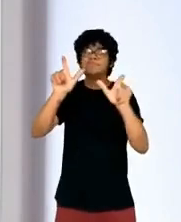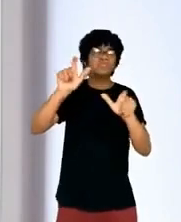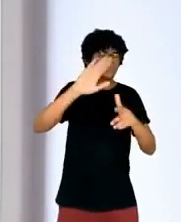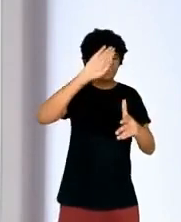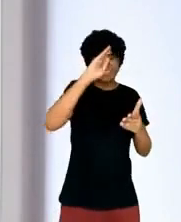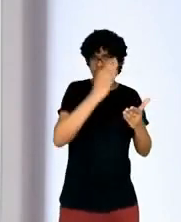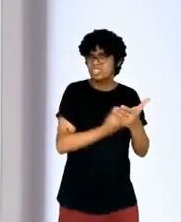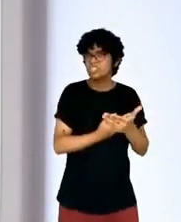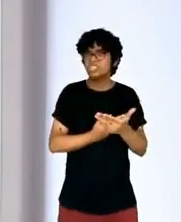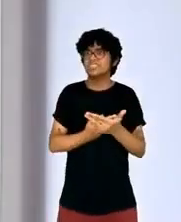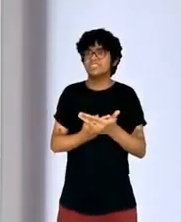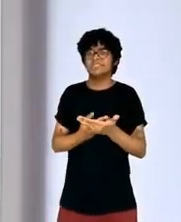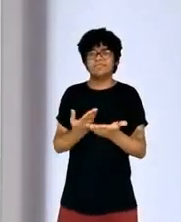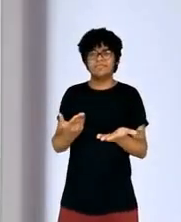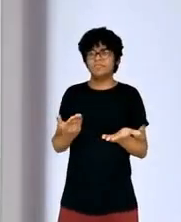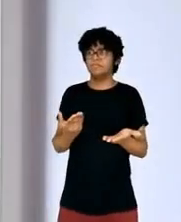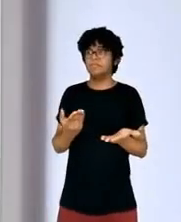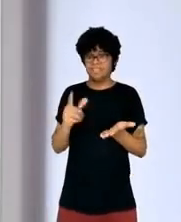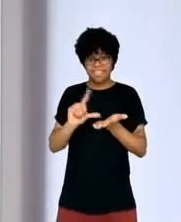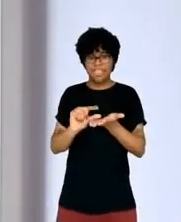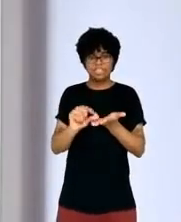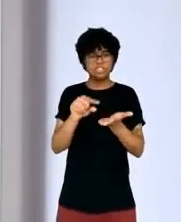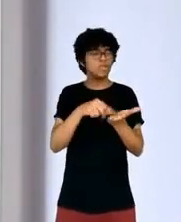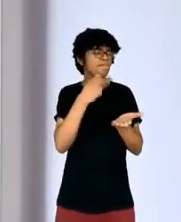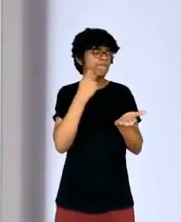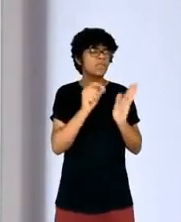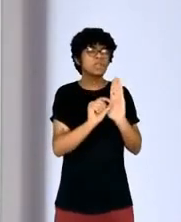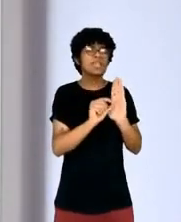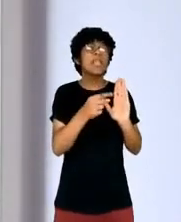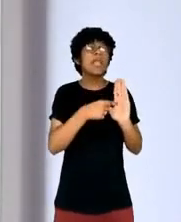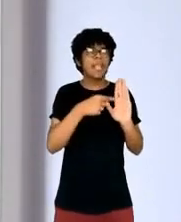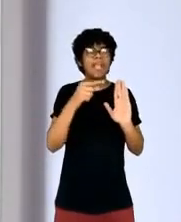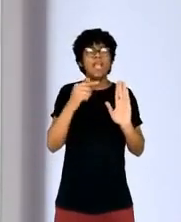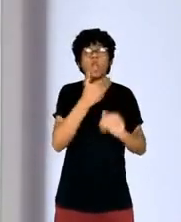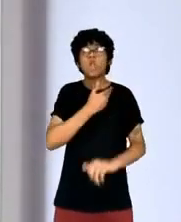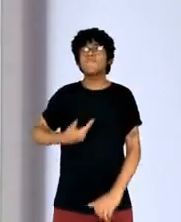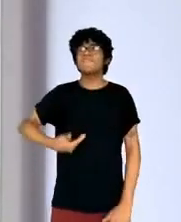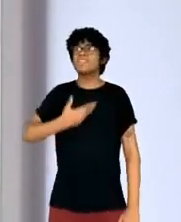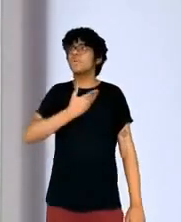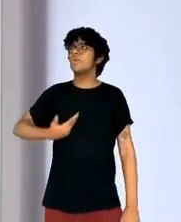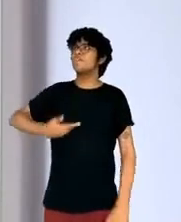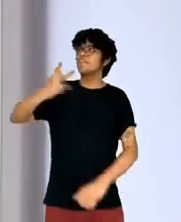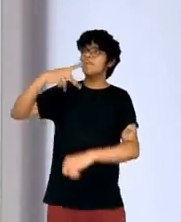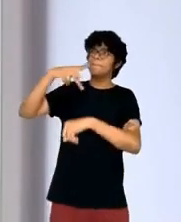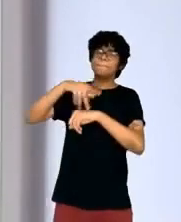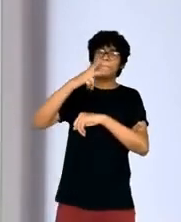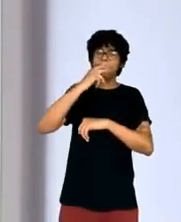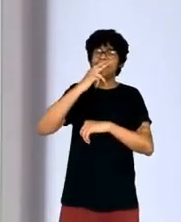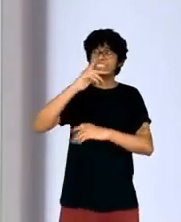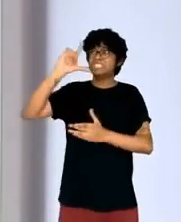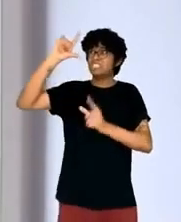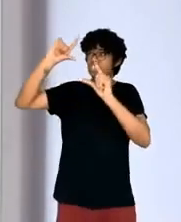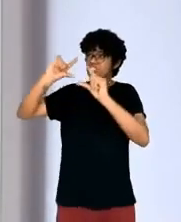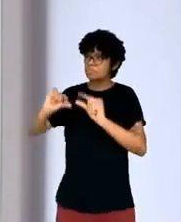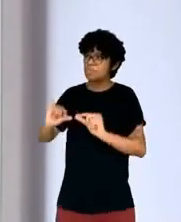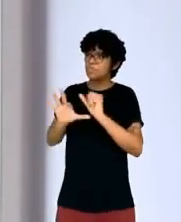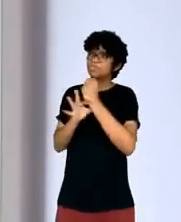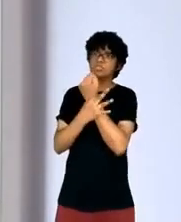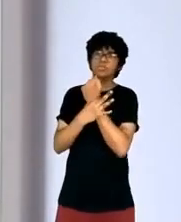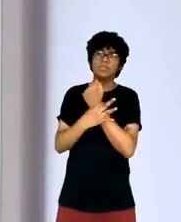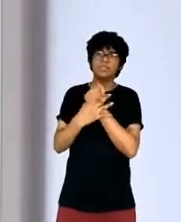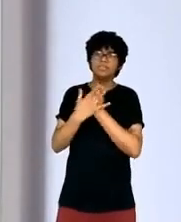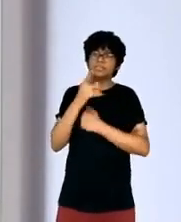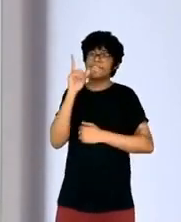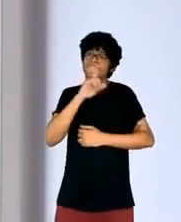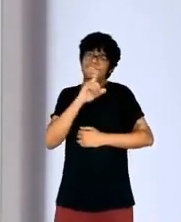that authorities repeatedly undermine their own credibility by failing and at times refusing to show their work. This